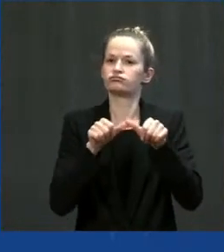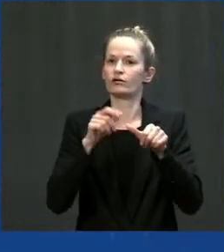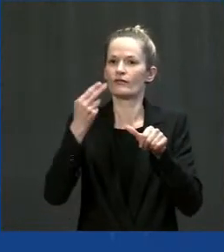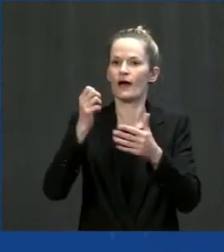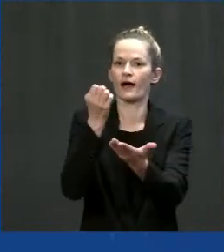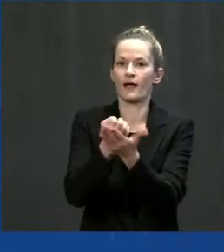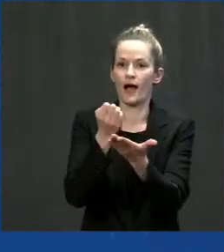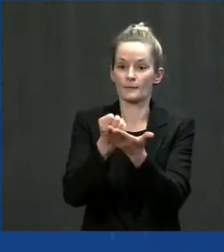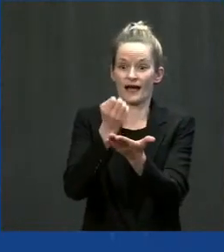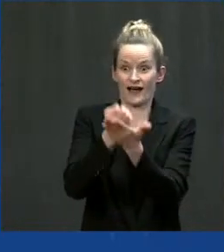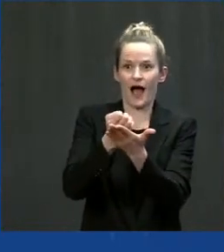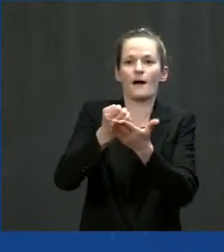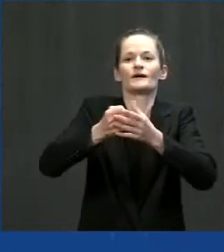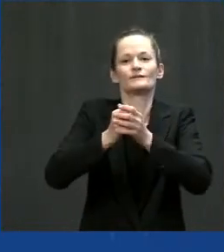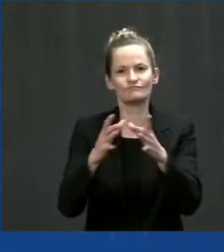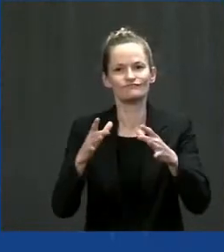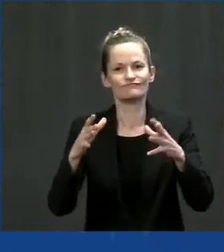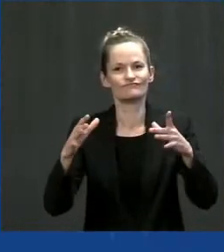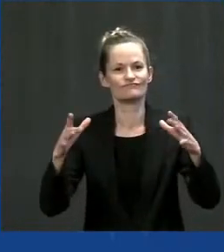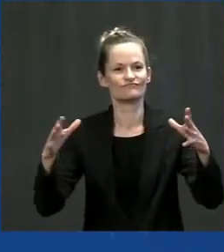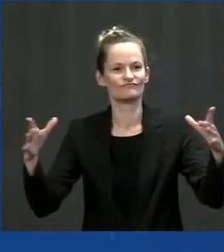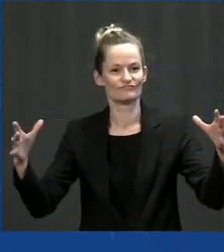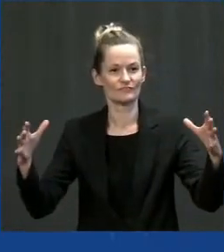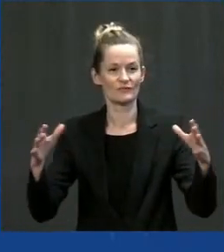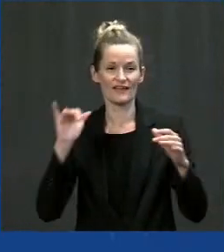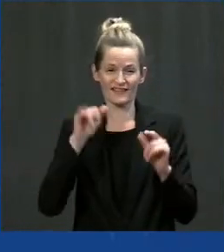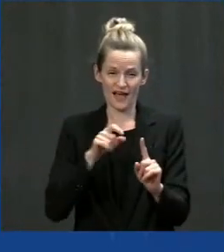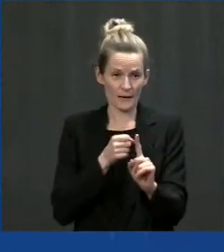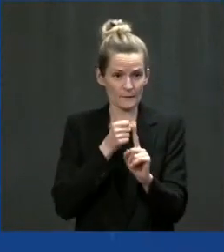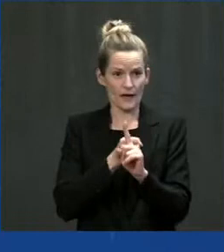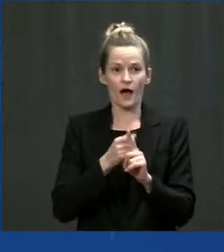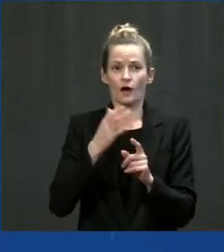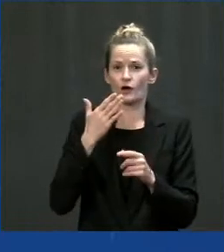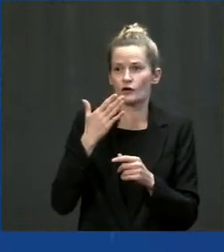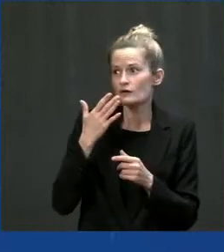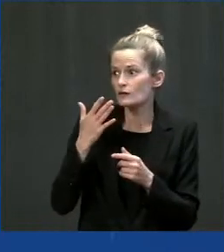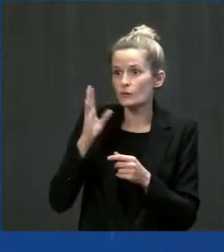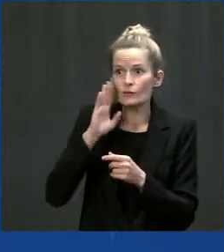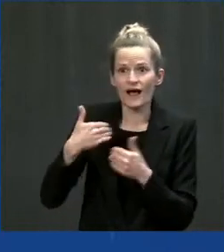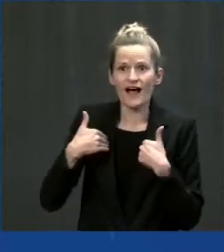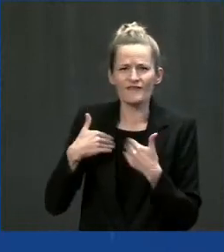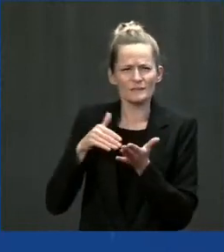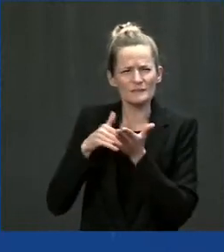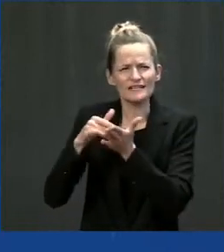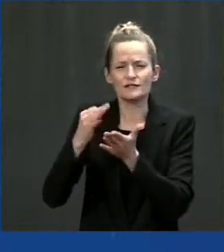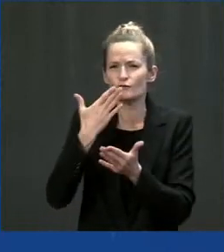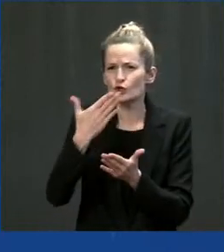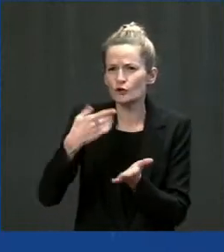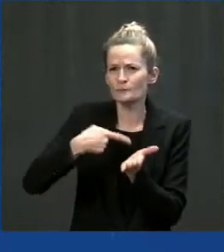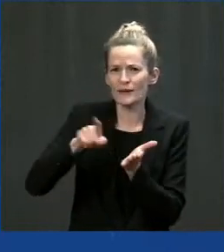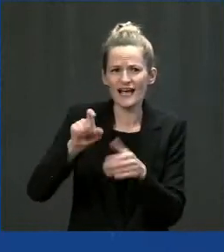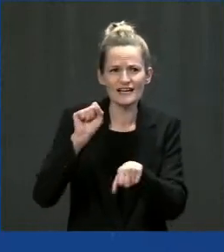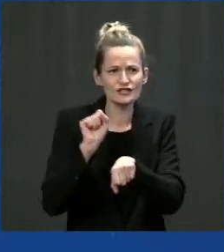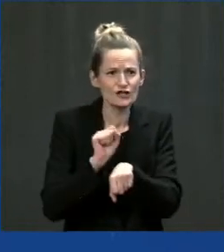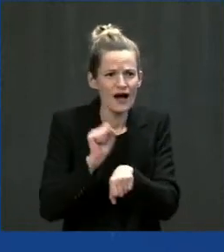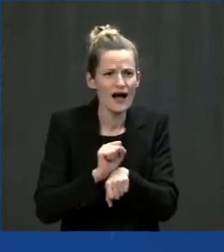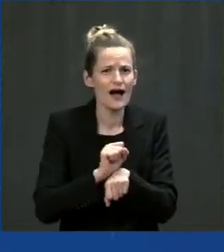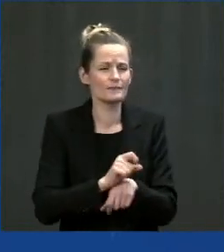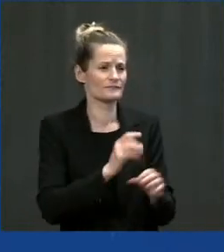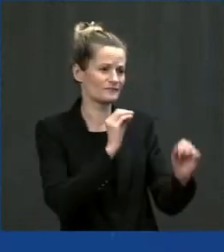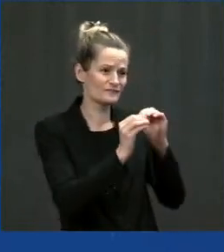paying jobs, fix our crumbling roads and bridges, help us build a clean, resilient energy grid,